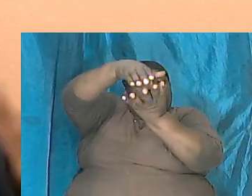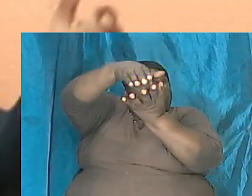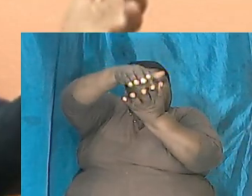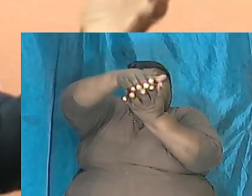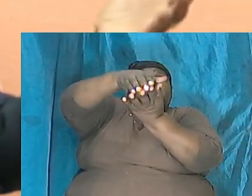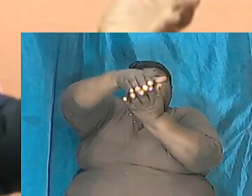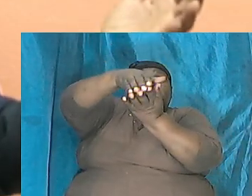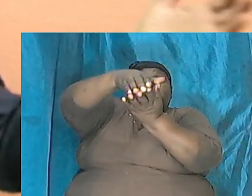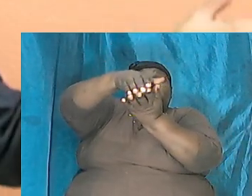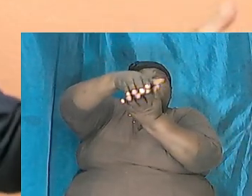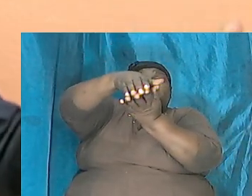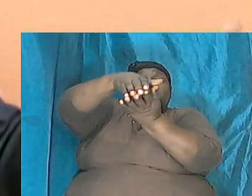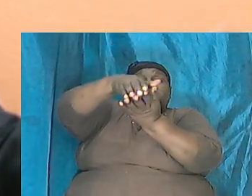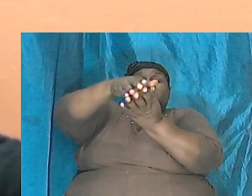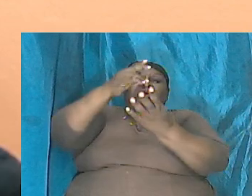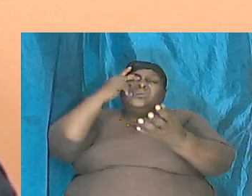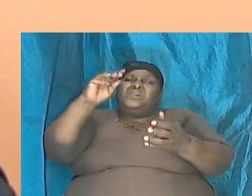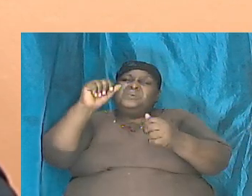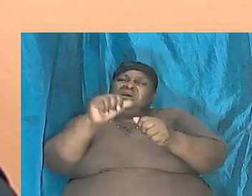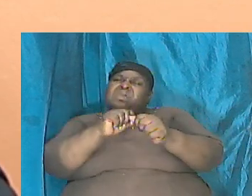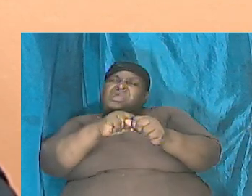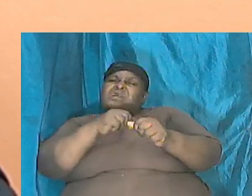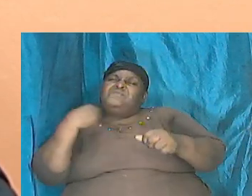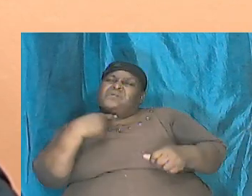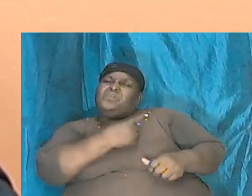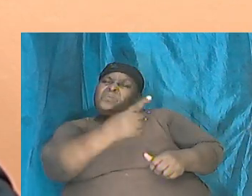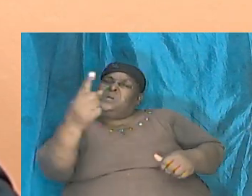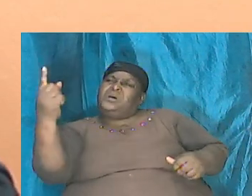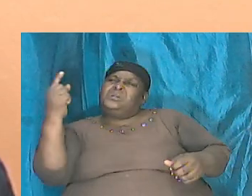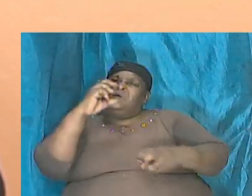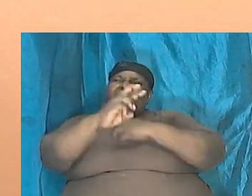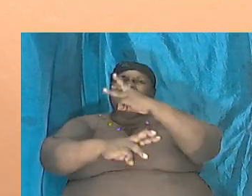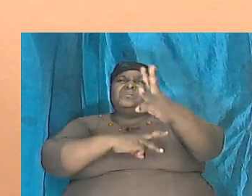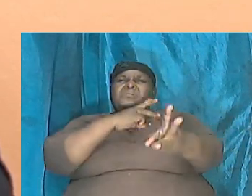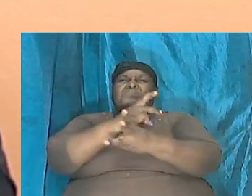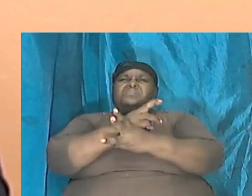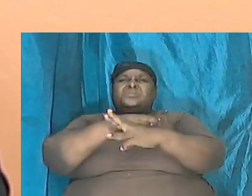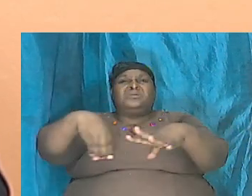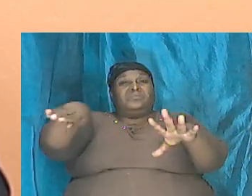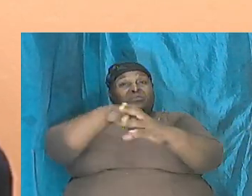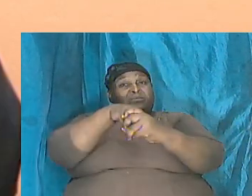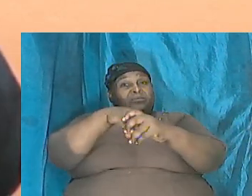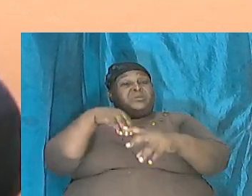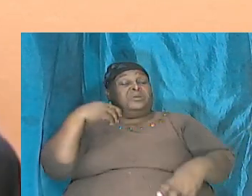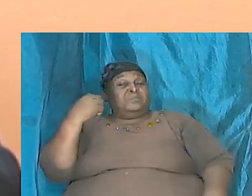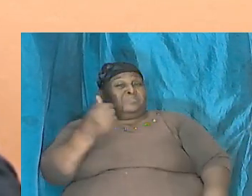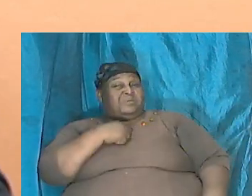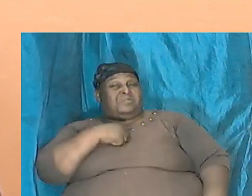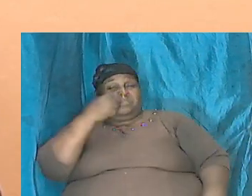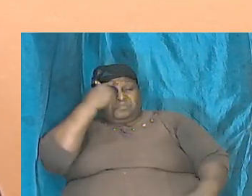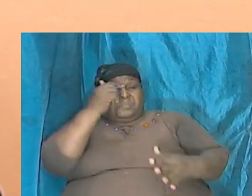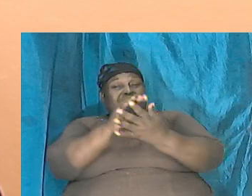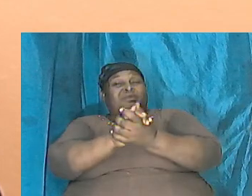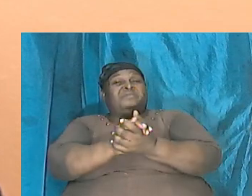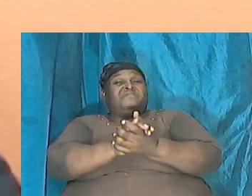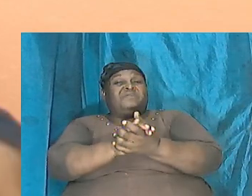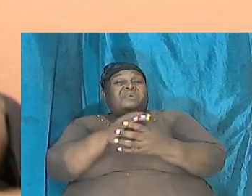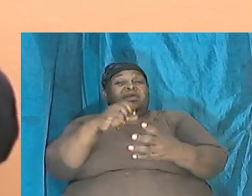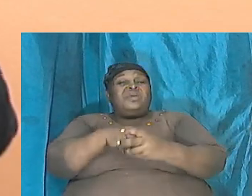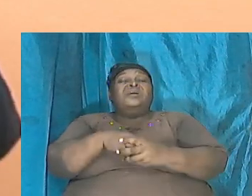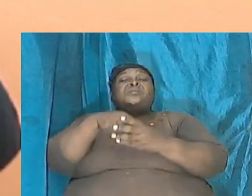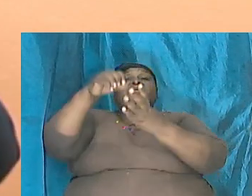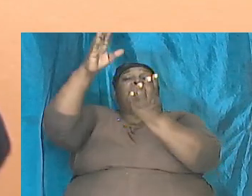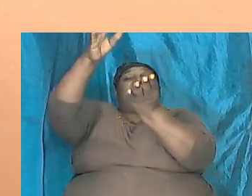and look how everyone in the world today brothers and sisters including me because I believe in dinosaurs